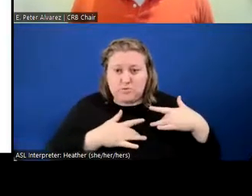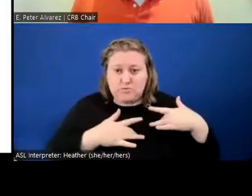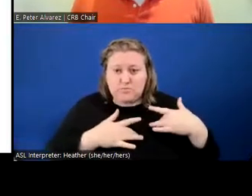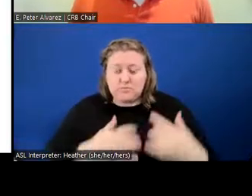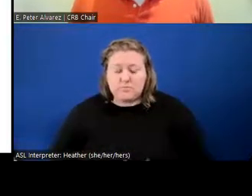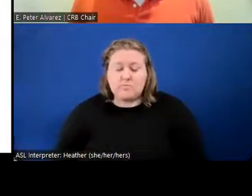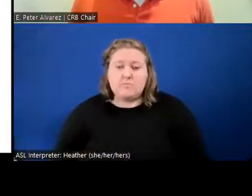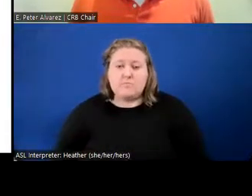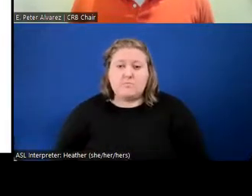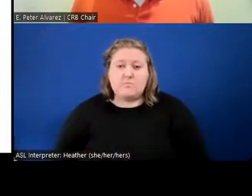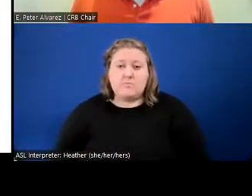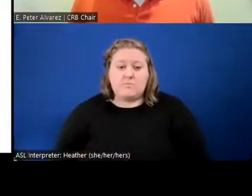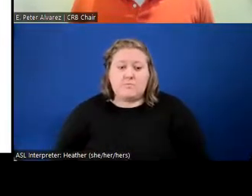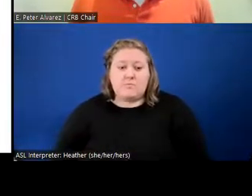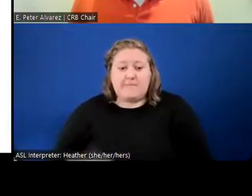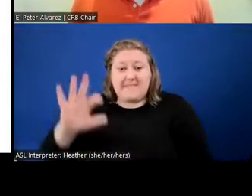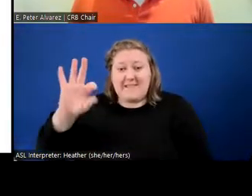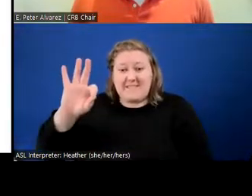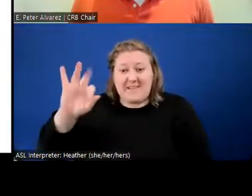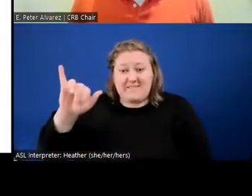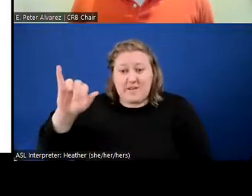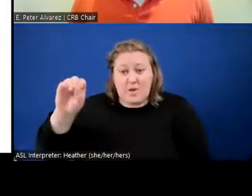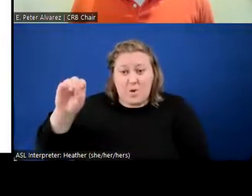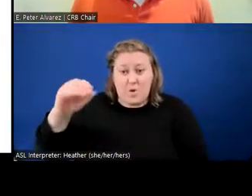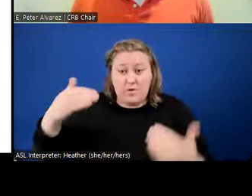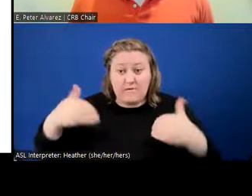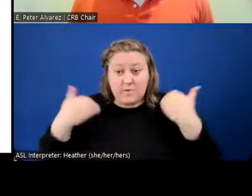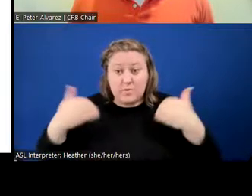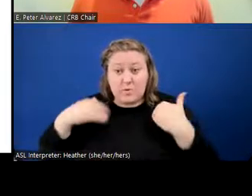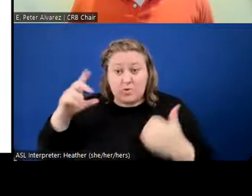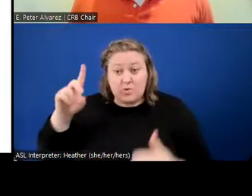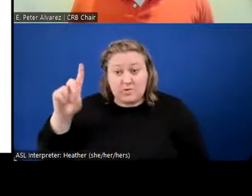The FIO of youth data is extremely concerning.